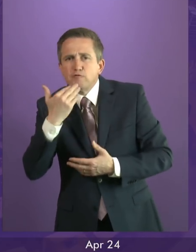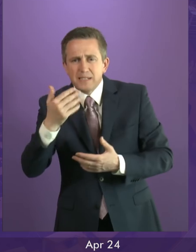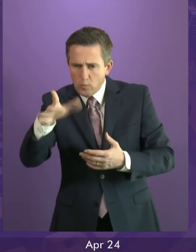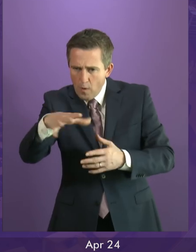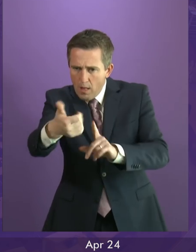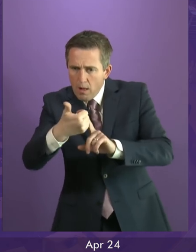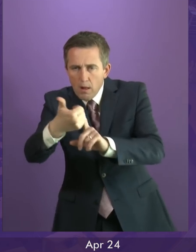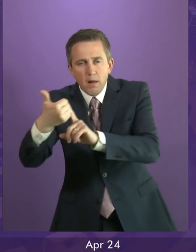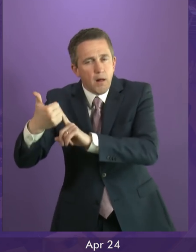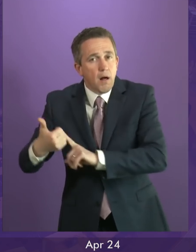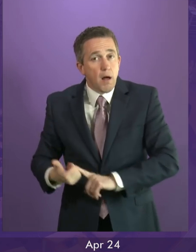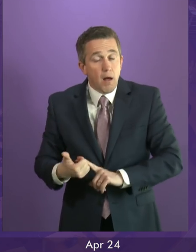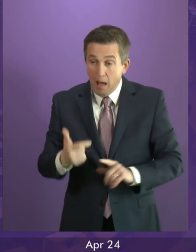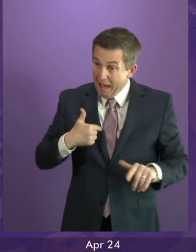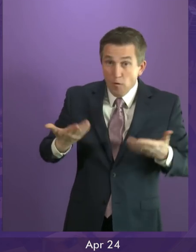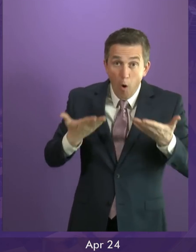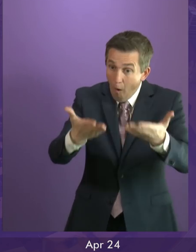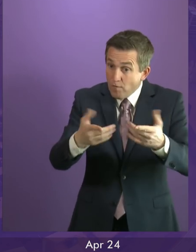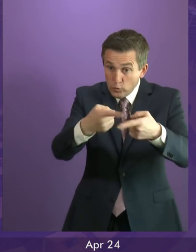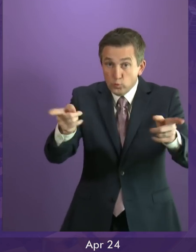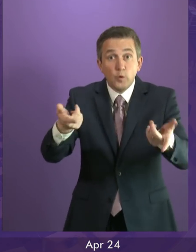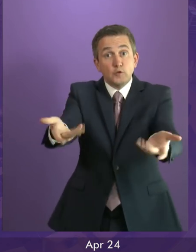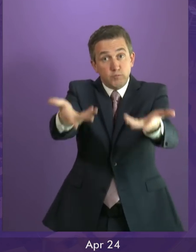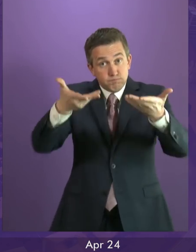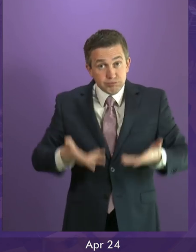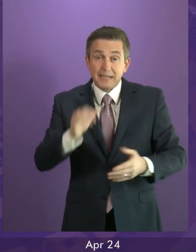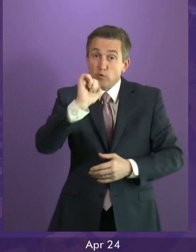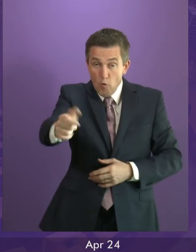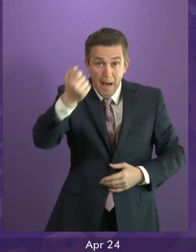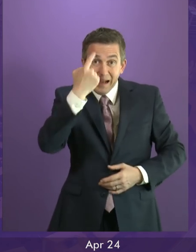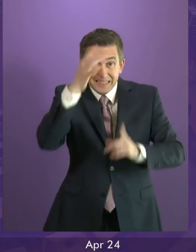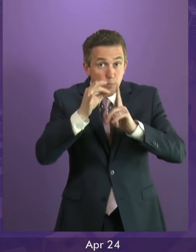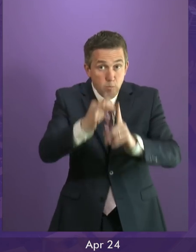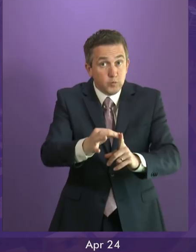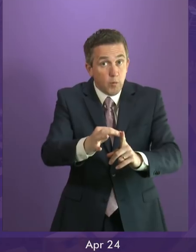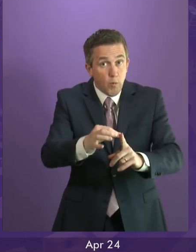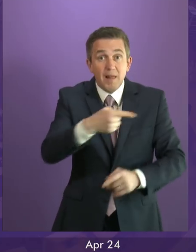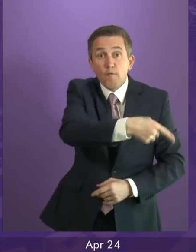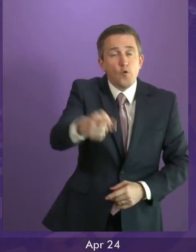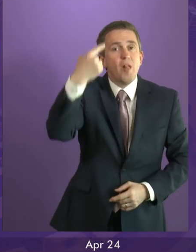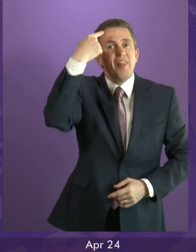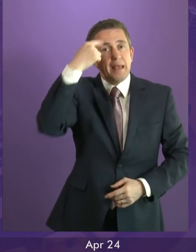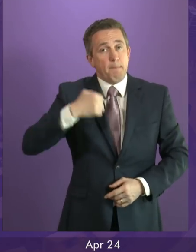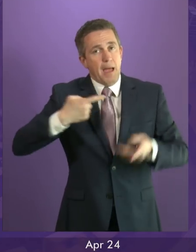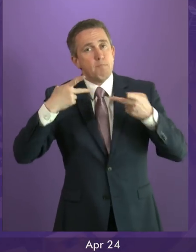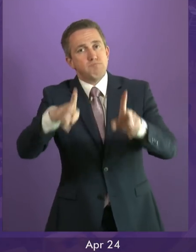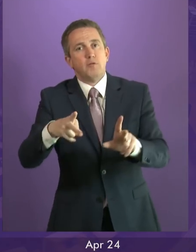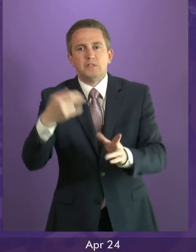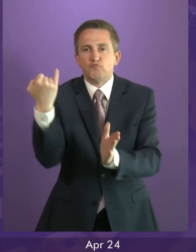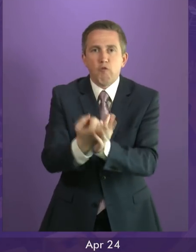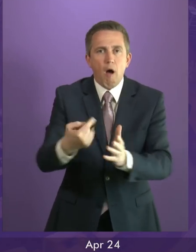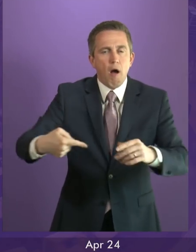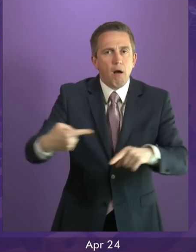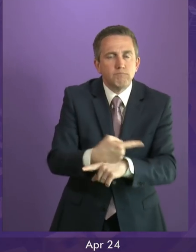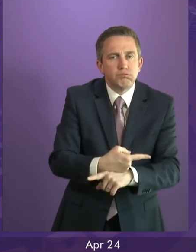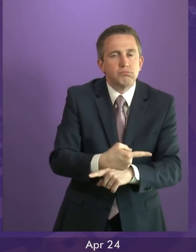there, it is open, it is sincere. Bring forward your proposals. If you think my prospectus for Scotland is wrong, bring forward your proposals and